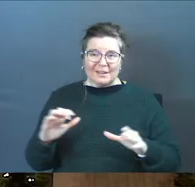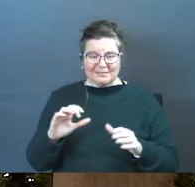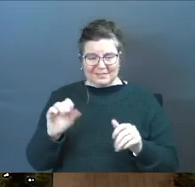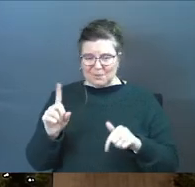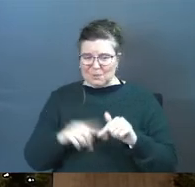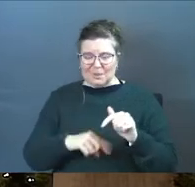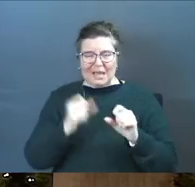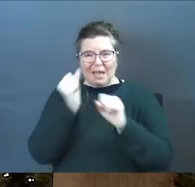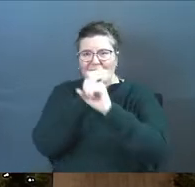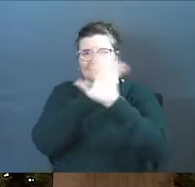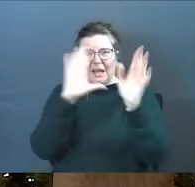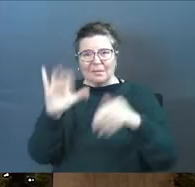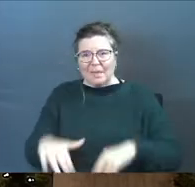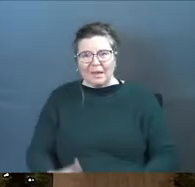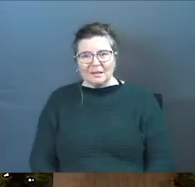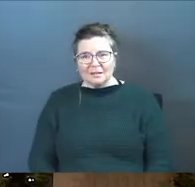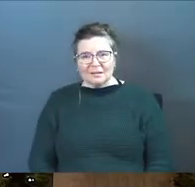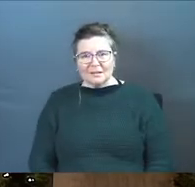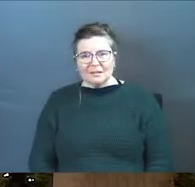you can't fathom that